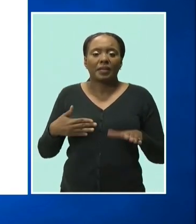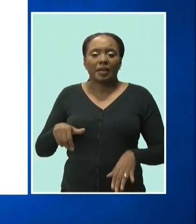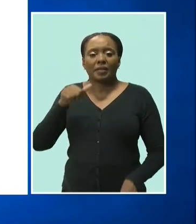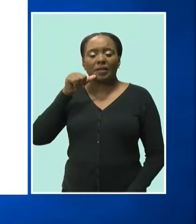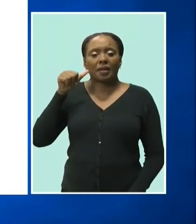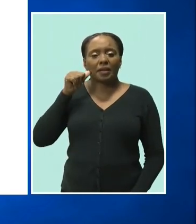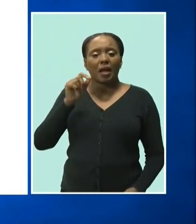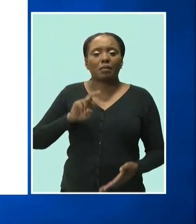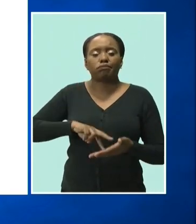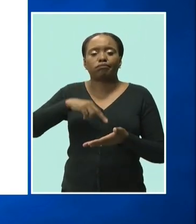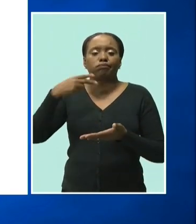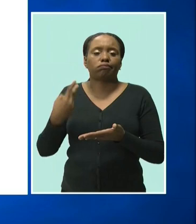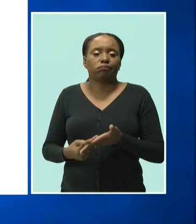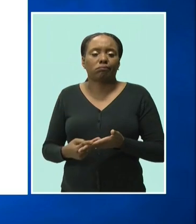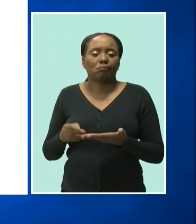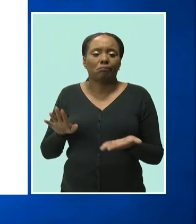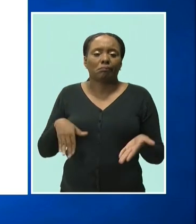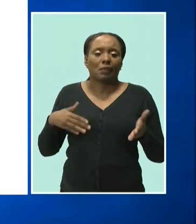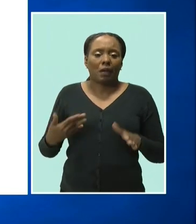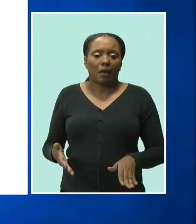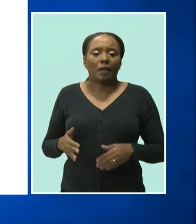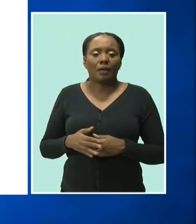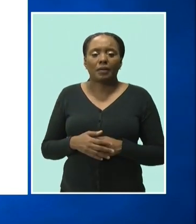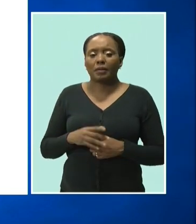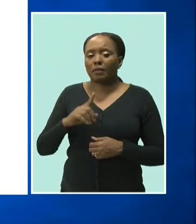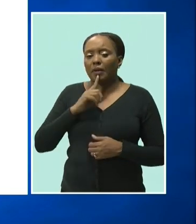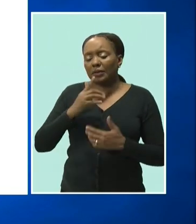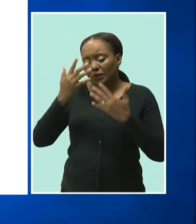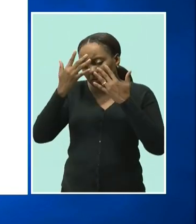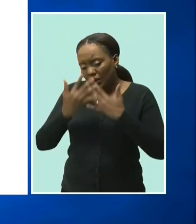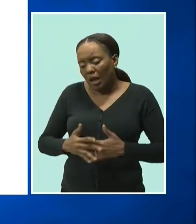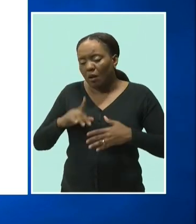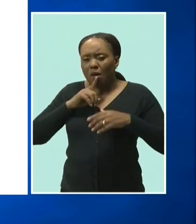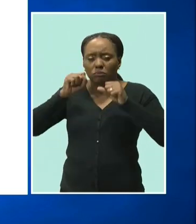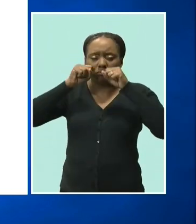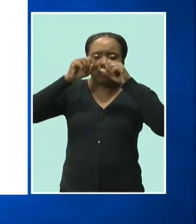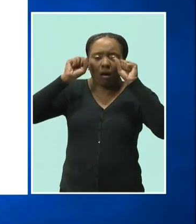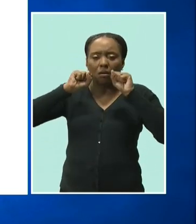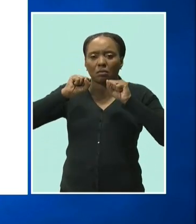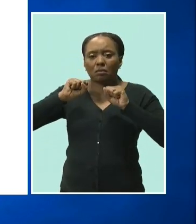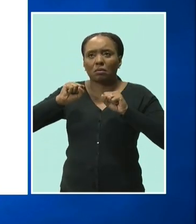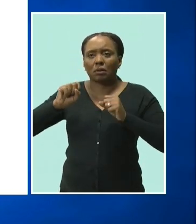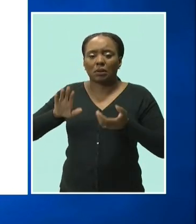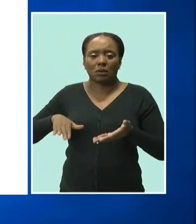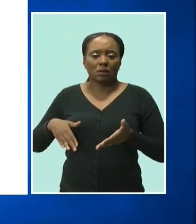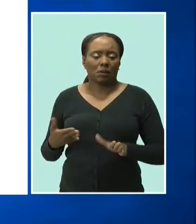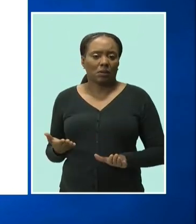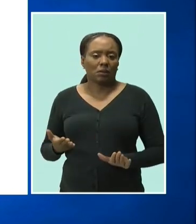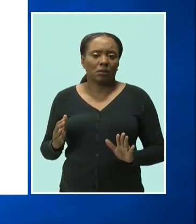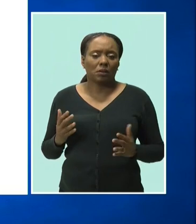Starcom Network Studios. Minister Abrams says he's saddened and shocked by Fort's passing.